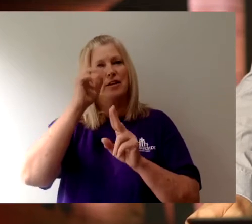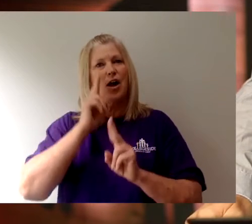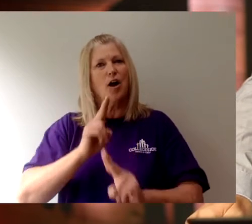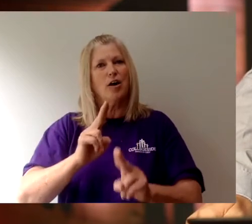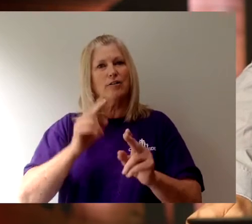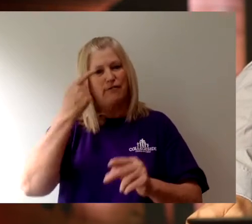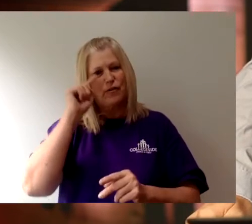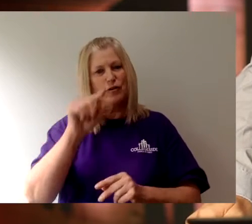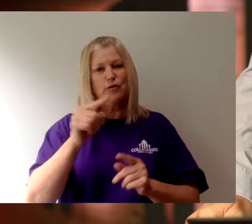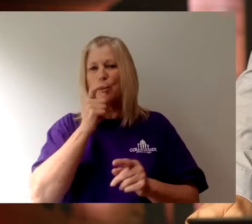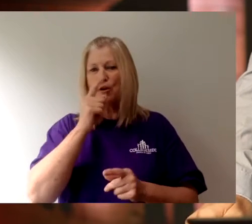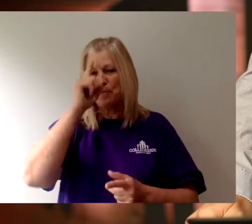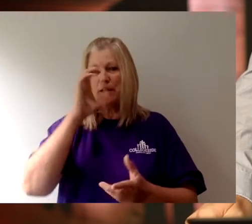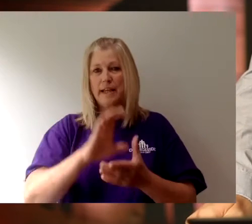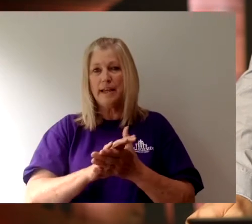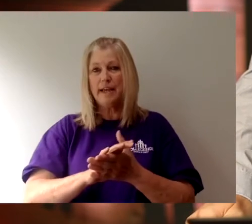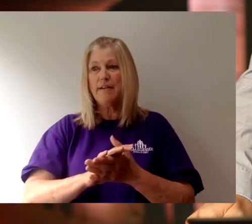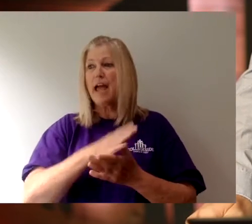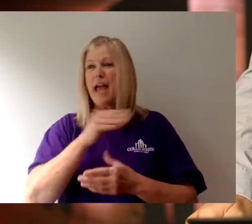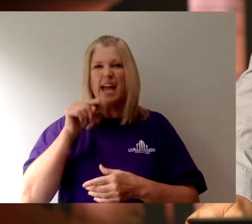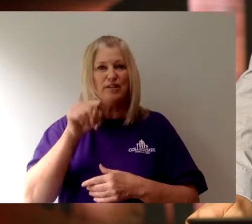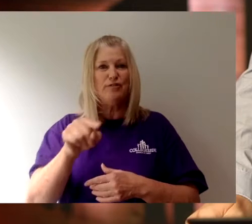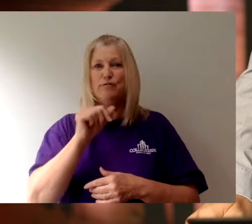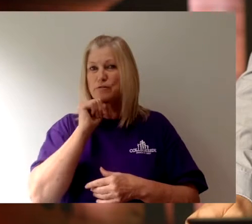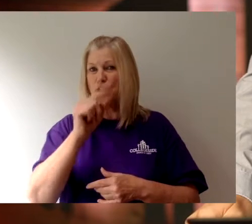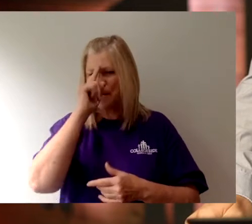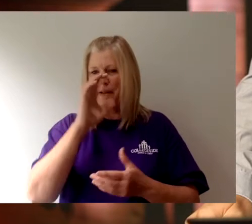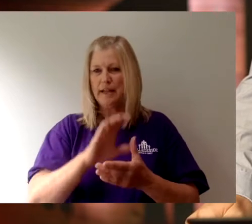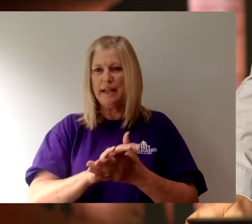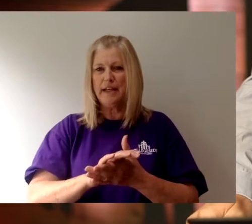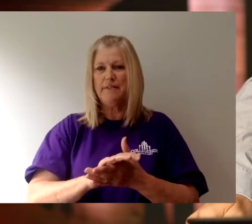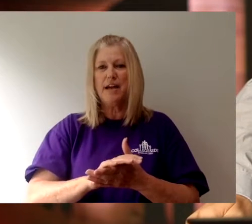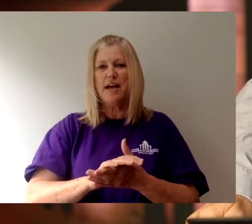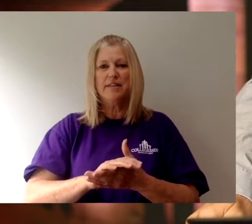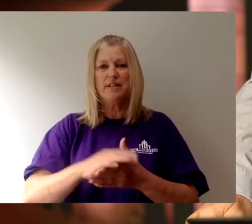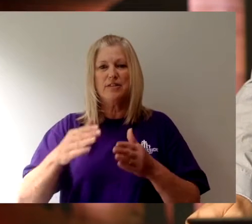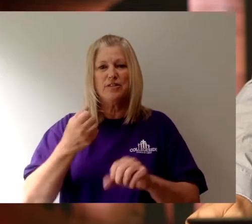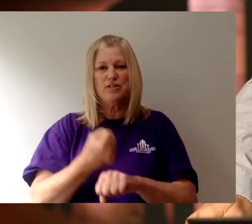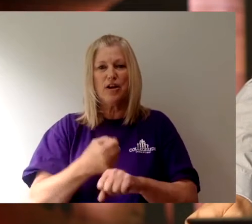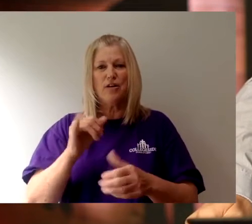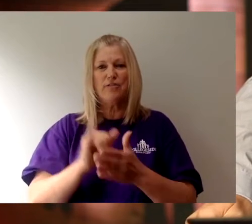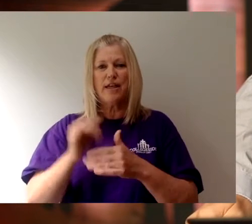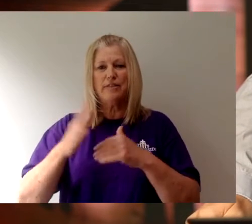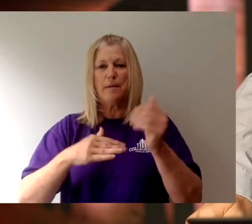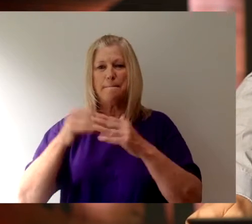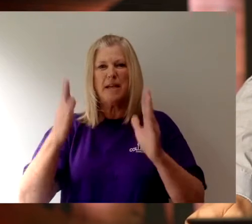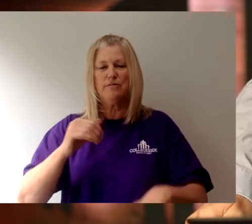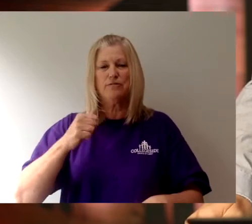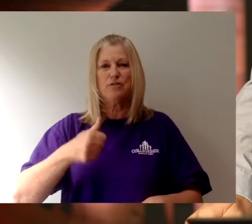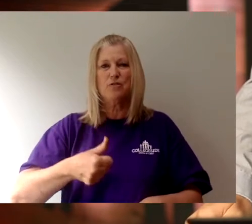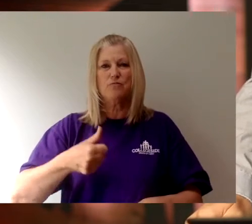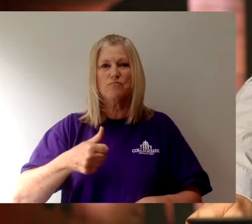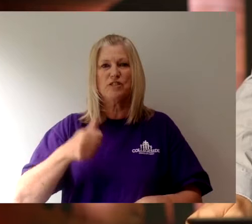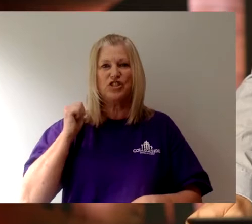But for those who do not believe, the stone that the builders rejected has become the cornerstone, and a stone of stumbling